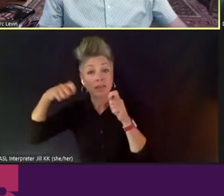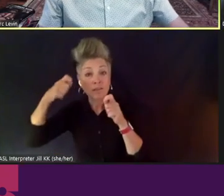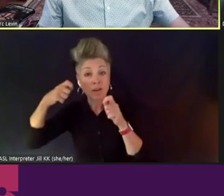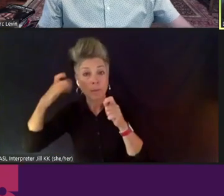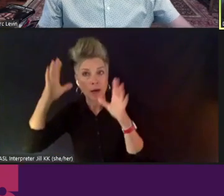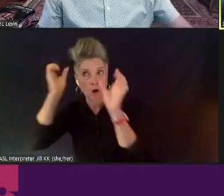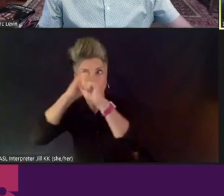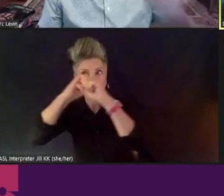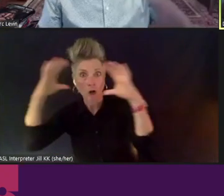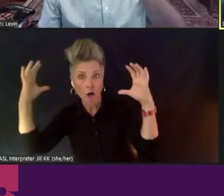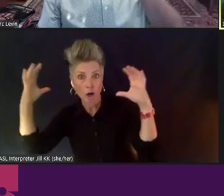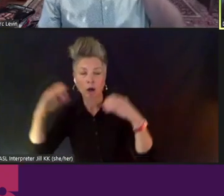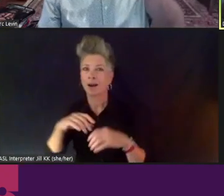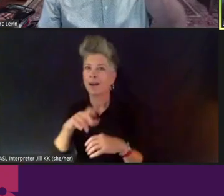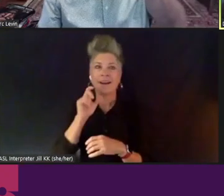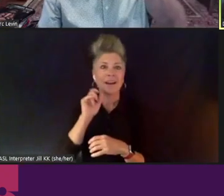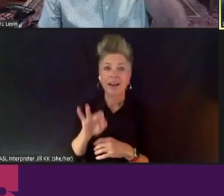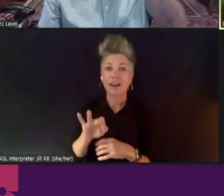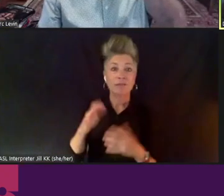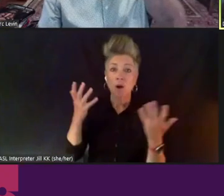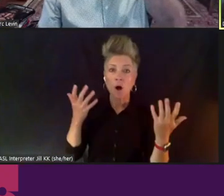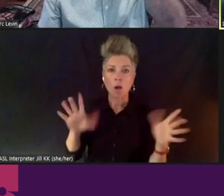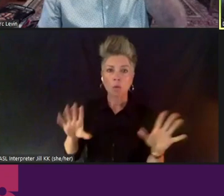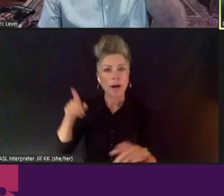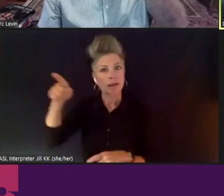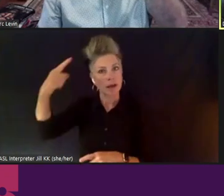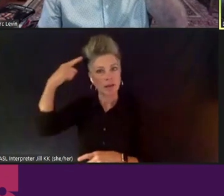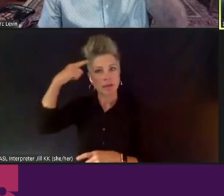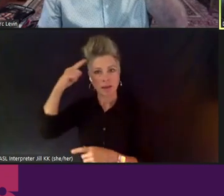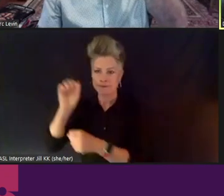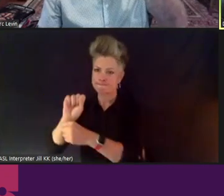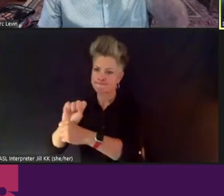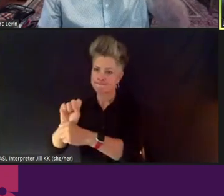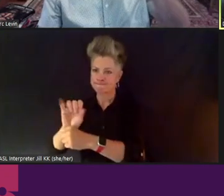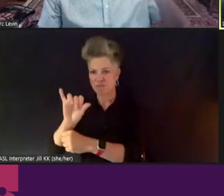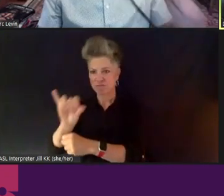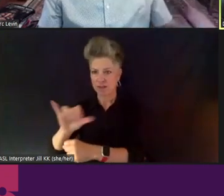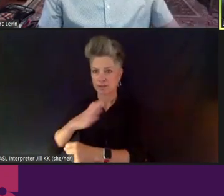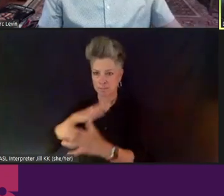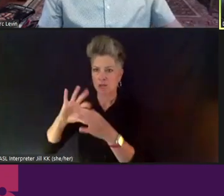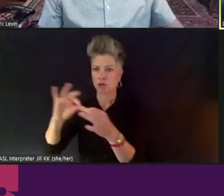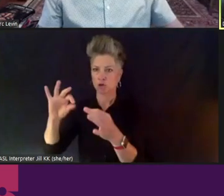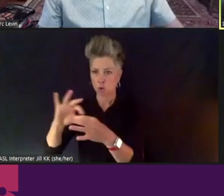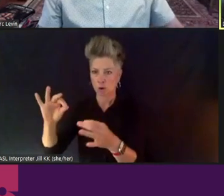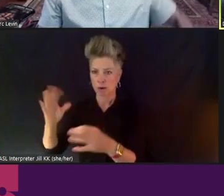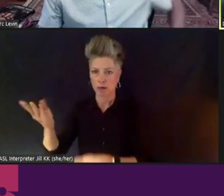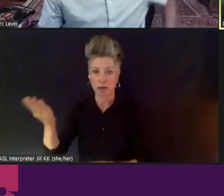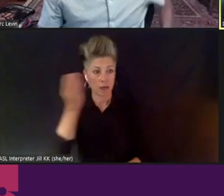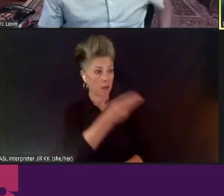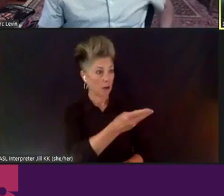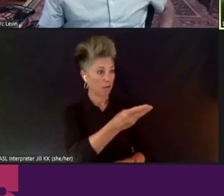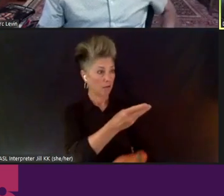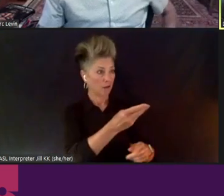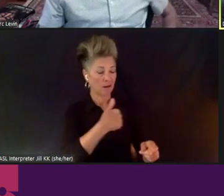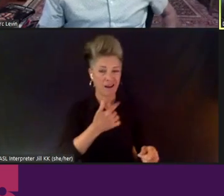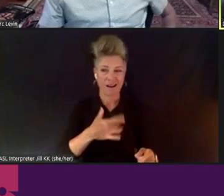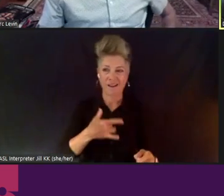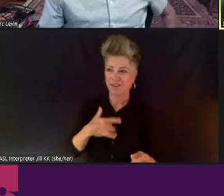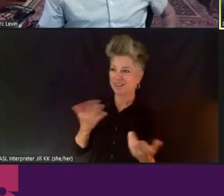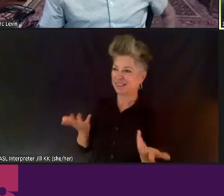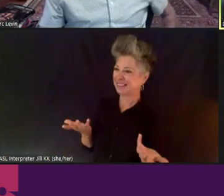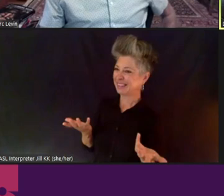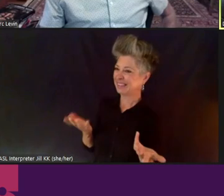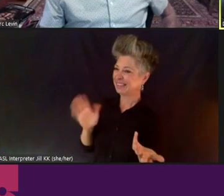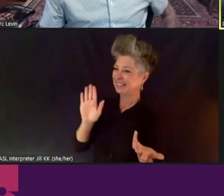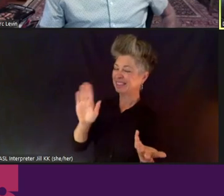often if they're already locked into something, that's a problem for whatever reasons, uh, now I'm the bearer of bad